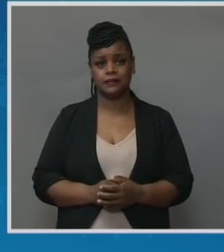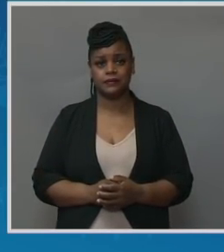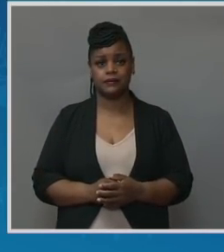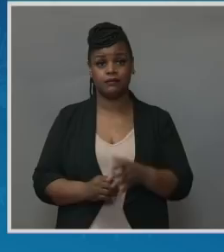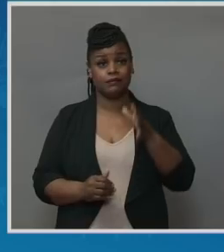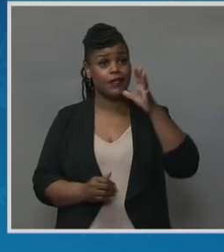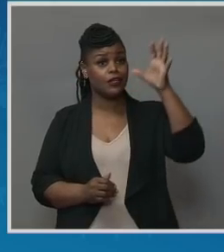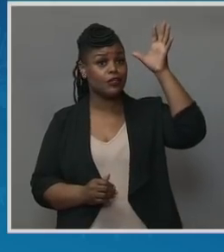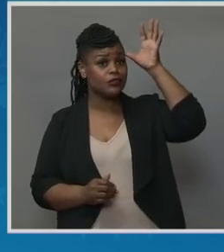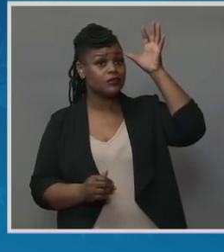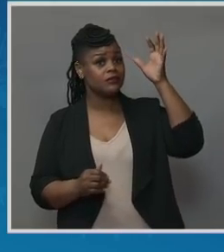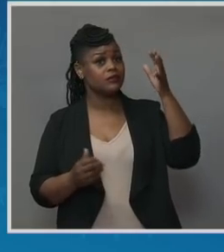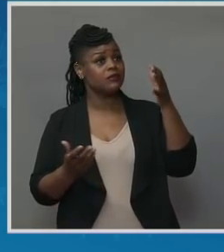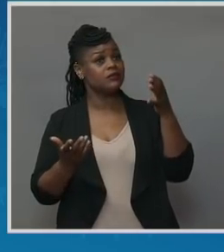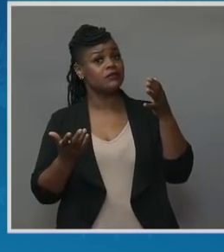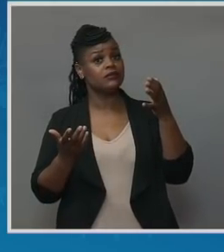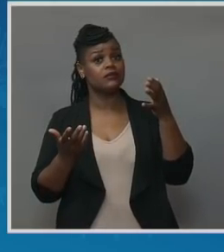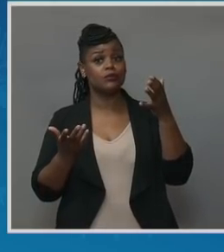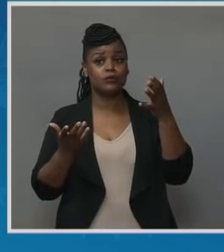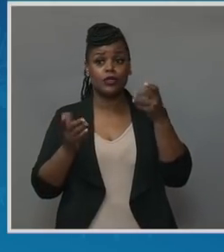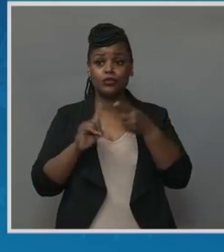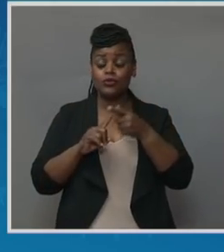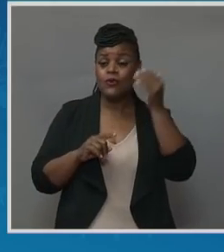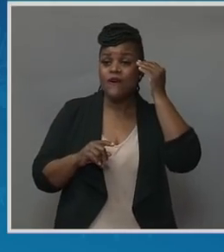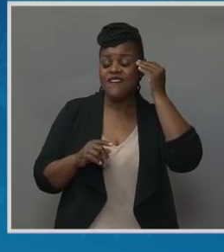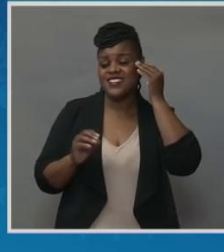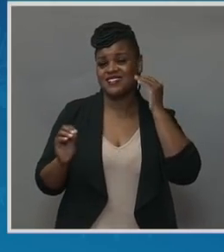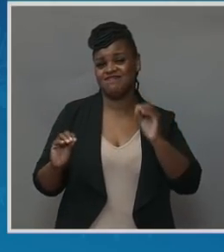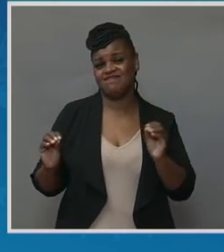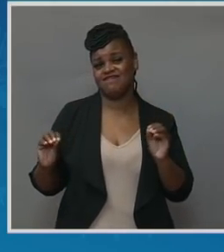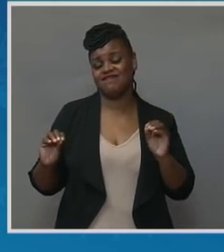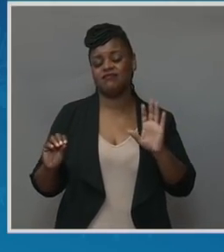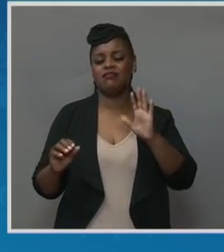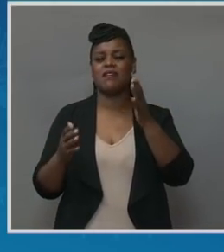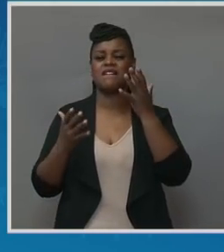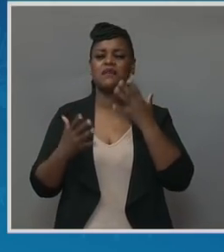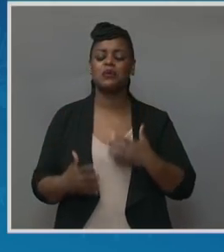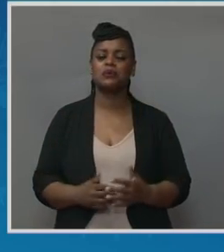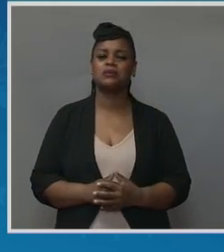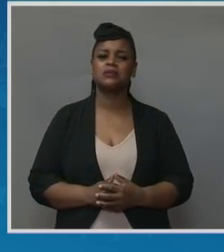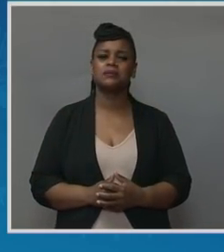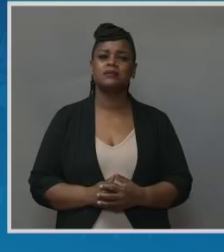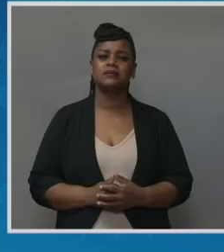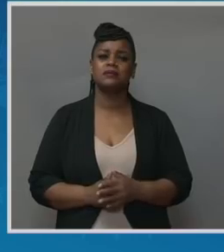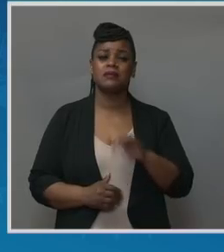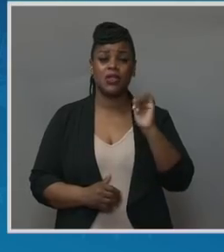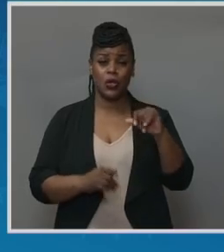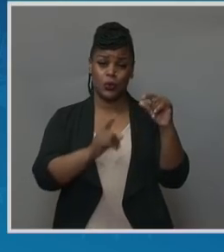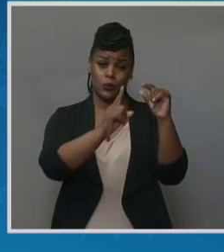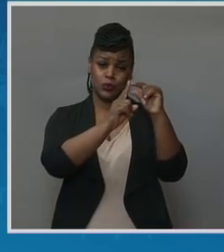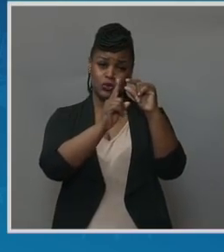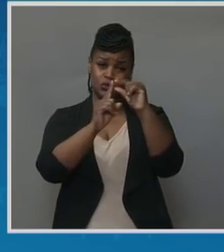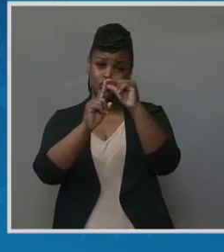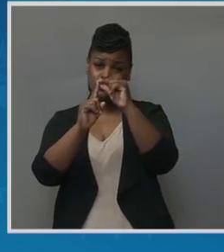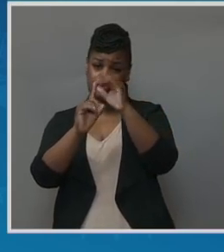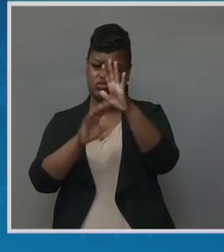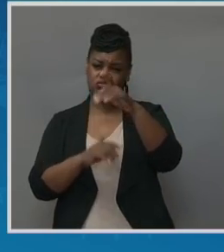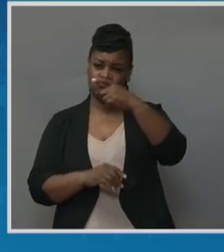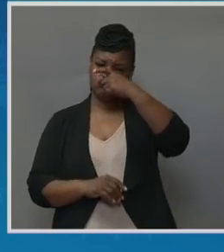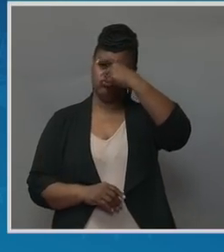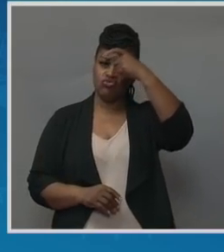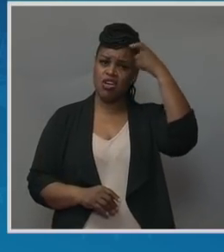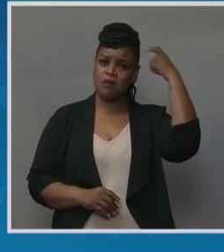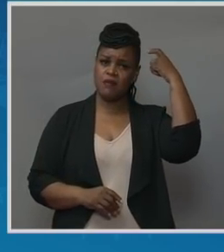They notified us, words etched in my memory forever. They told us, Mr. and Mrs. Wilson,